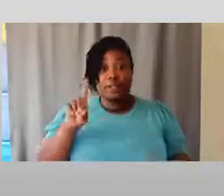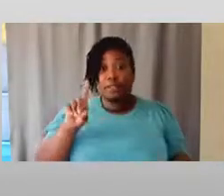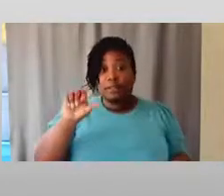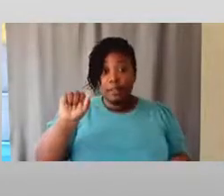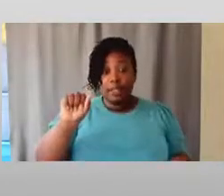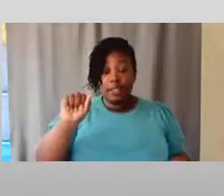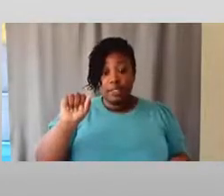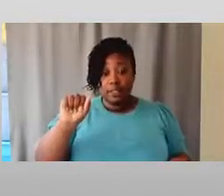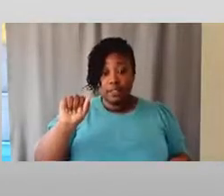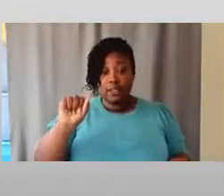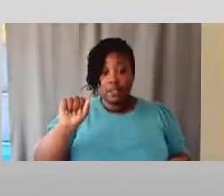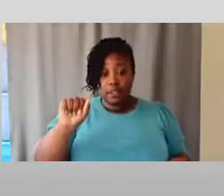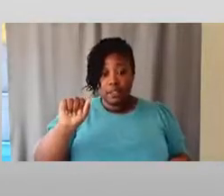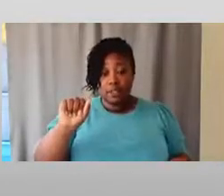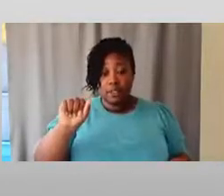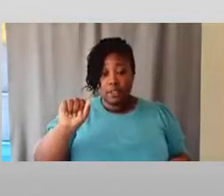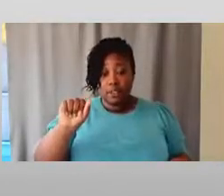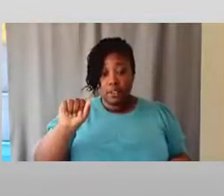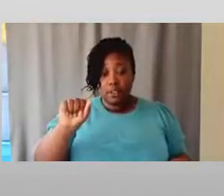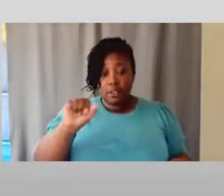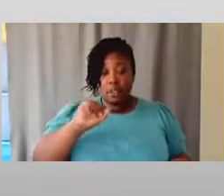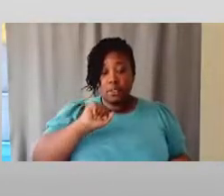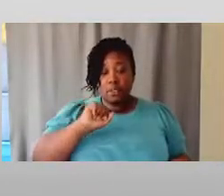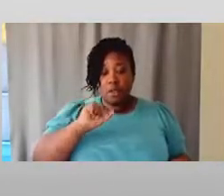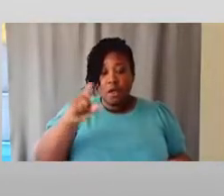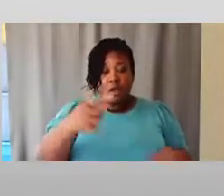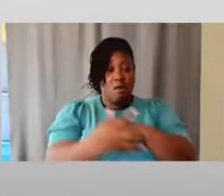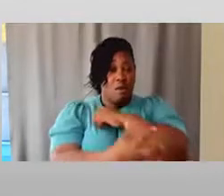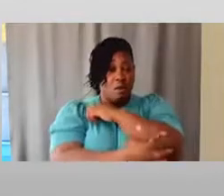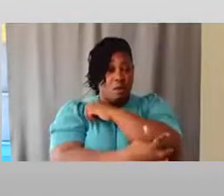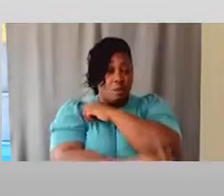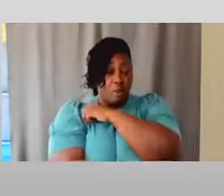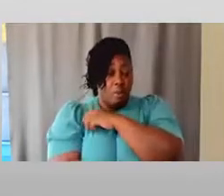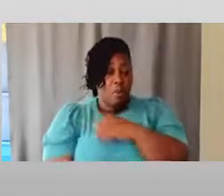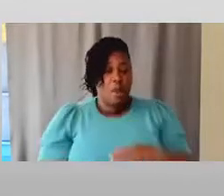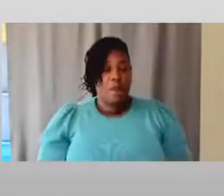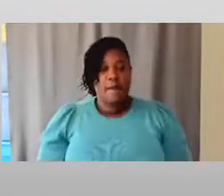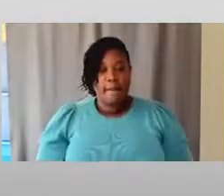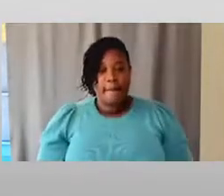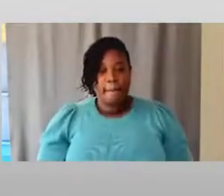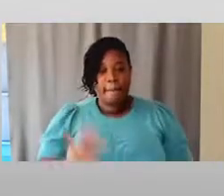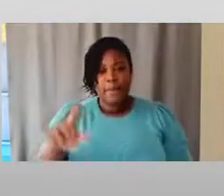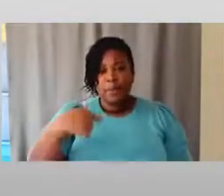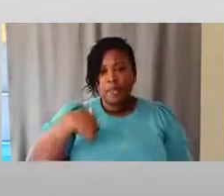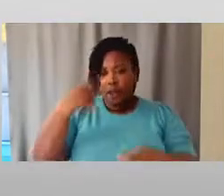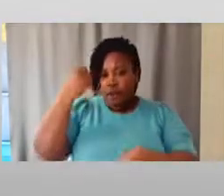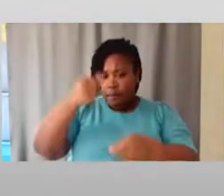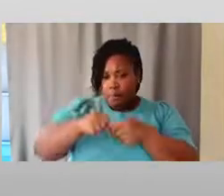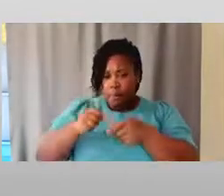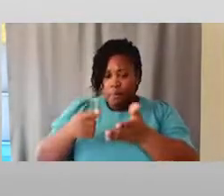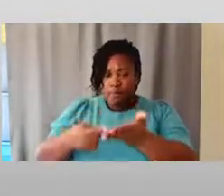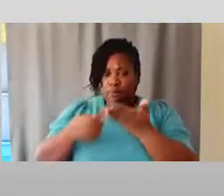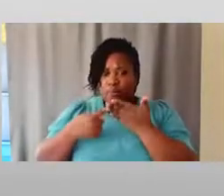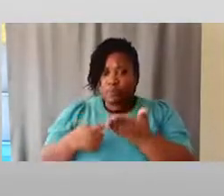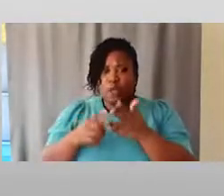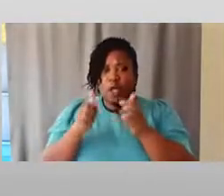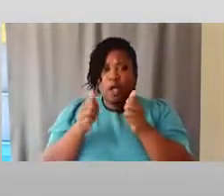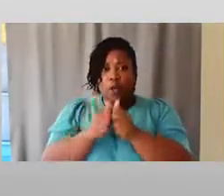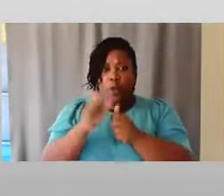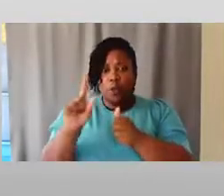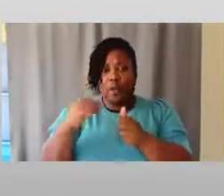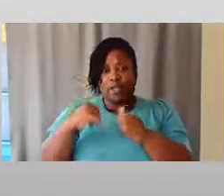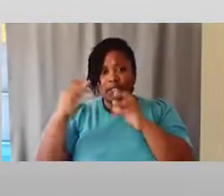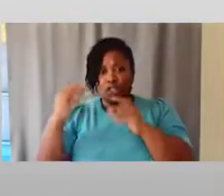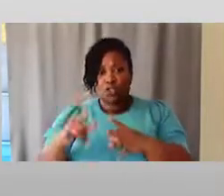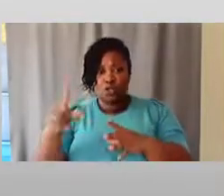poor. I remember I was talking to a professor, a friend of mine, who was teaching at a very distinguished women's